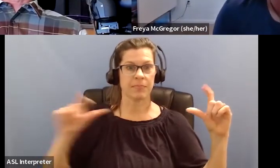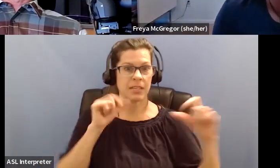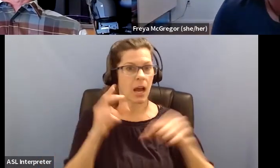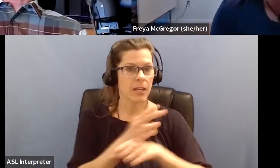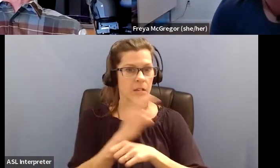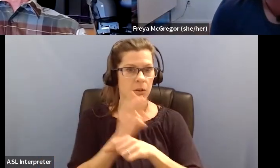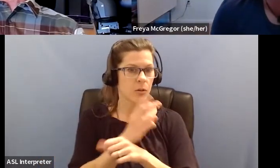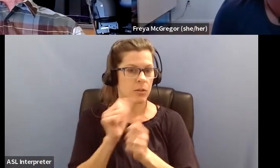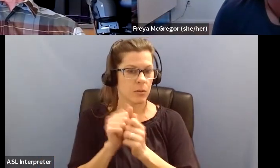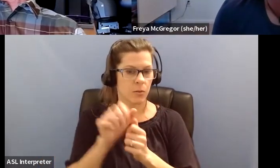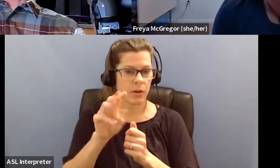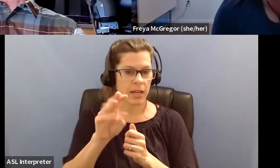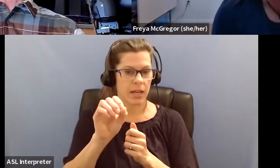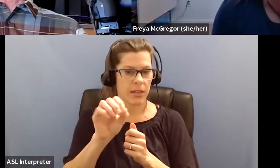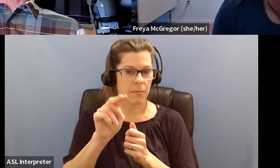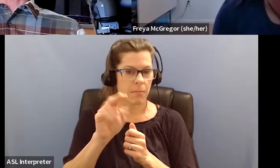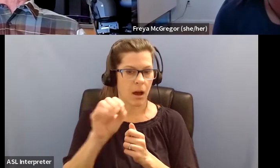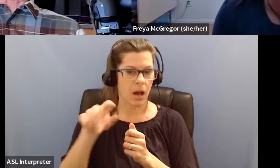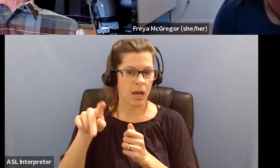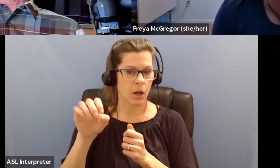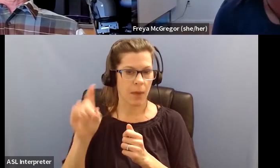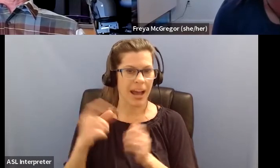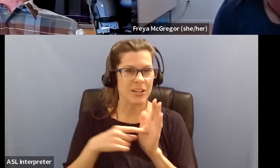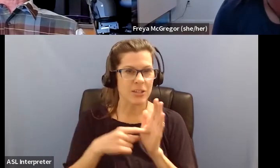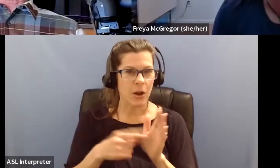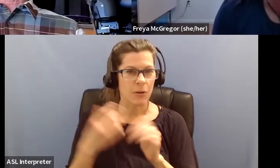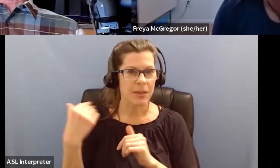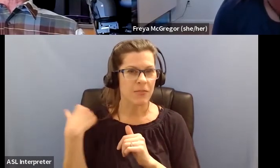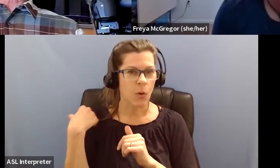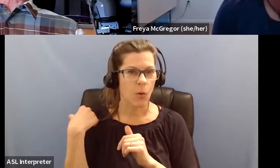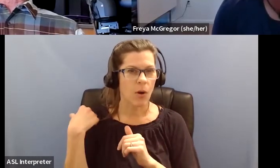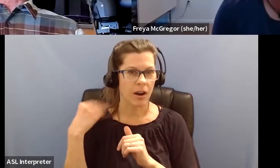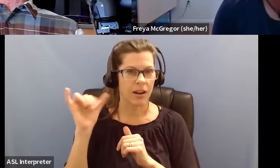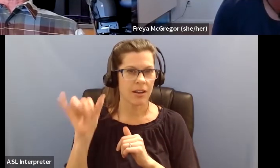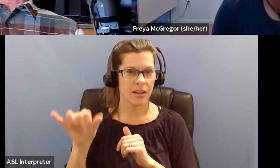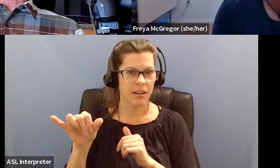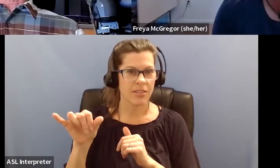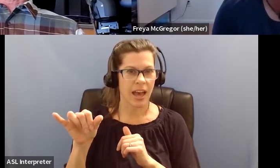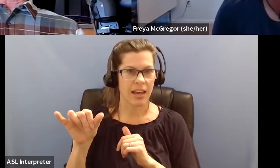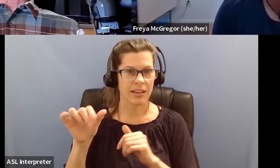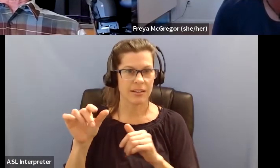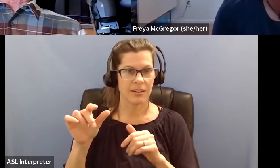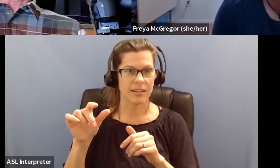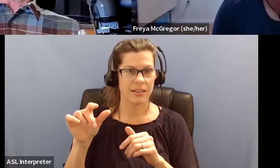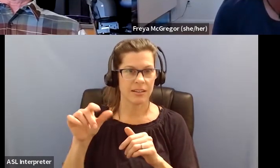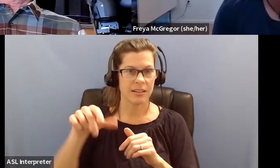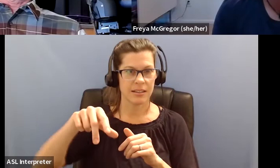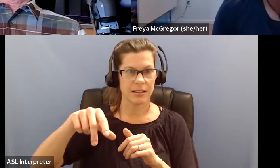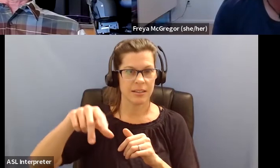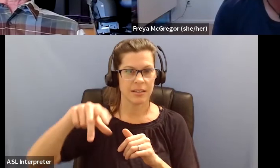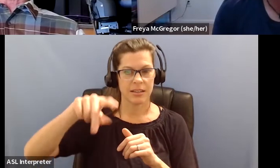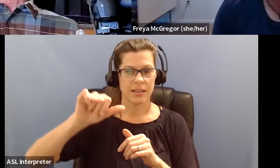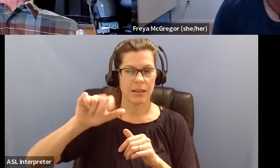same. Well, I showed it earlier. It's that pan-tilt head. So, you can get a small pan-tilt head